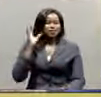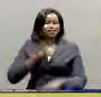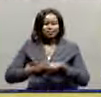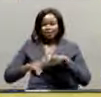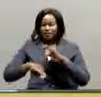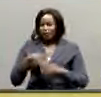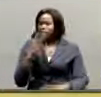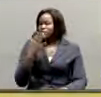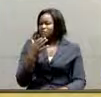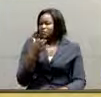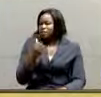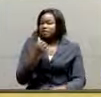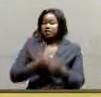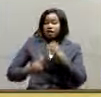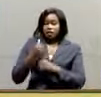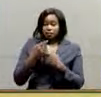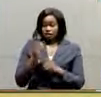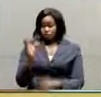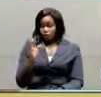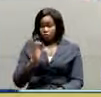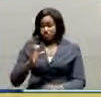years. But the Commission of Inquiry into Land Materials